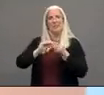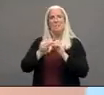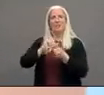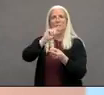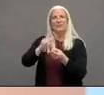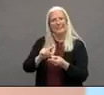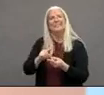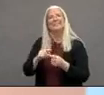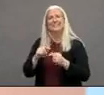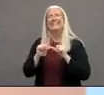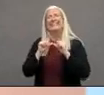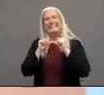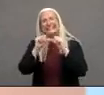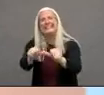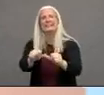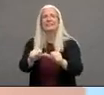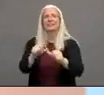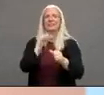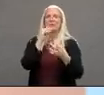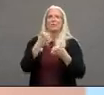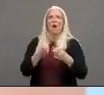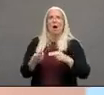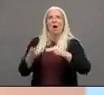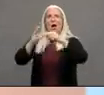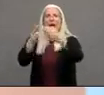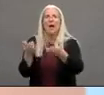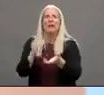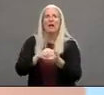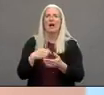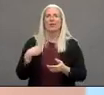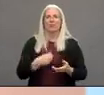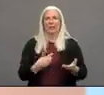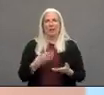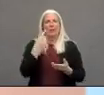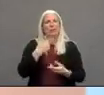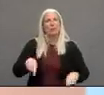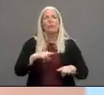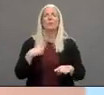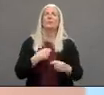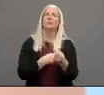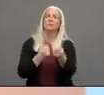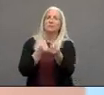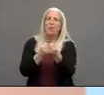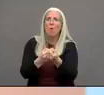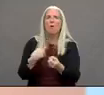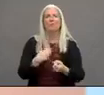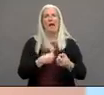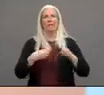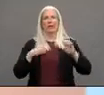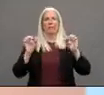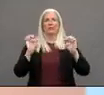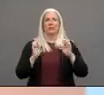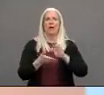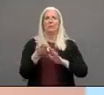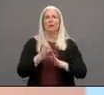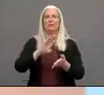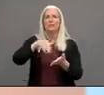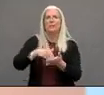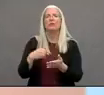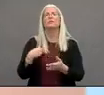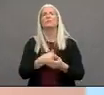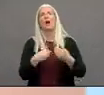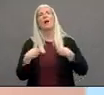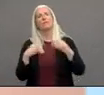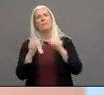and in the meantime we are here for you we will continue to stand up the public health operation more and more to respond and we're